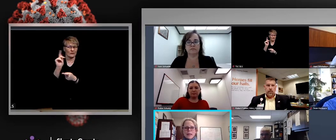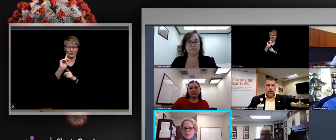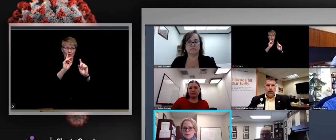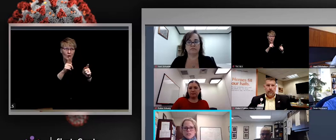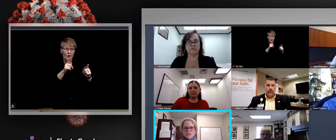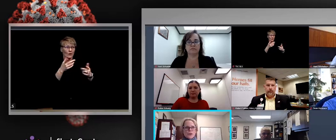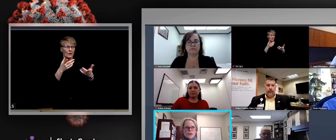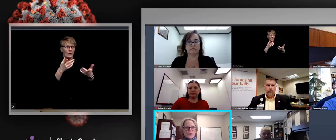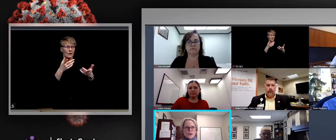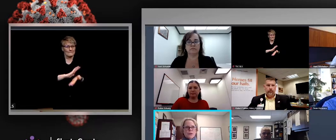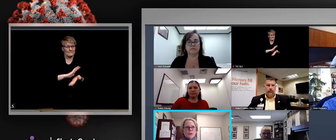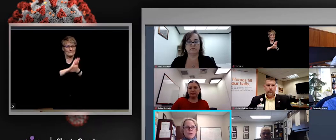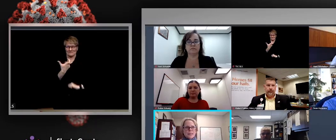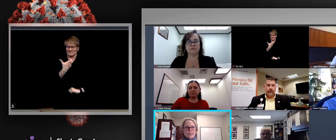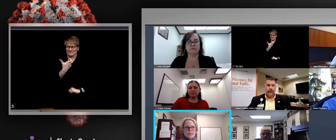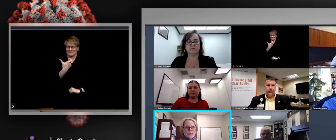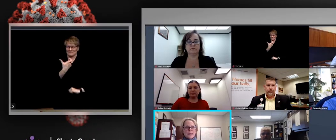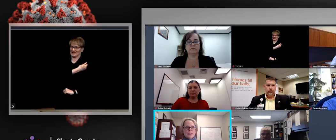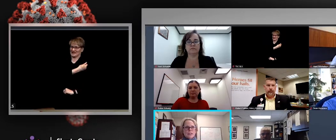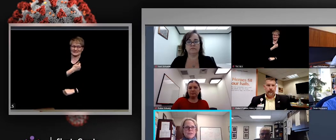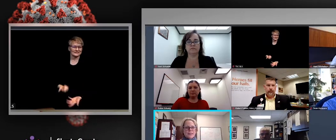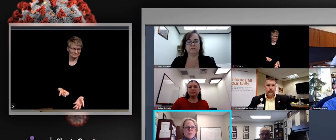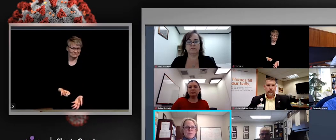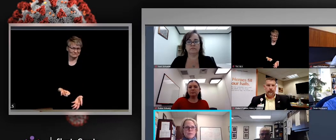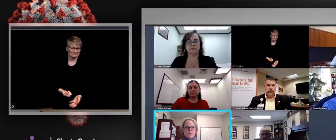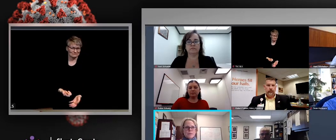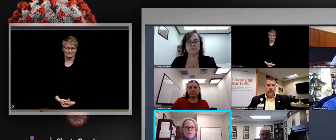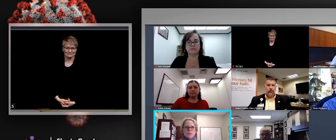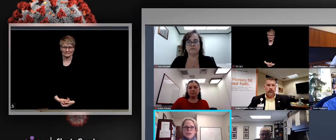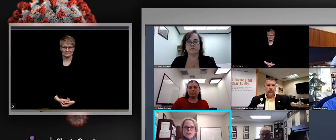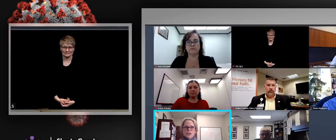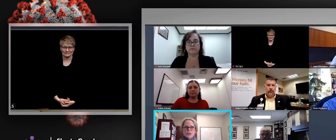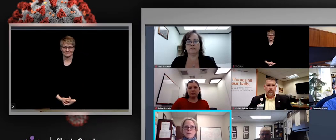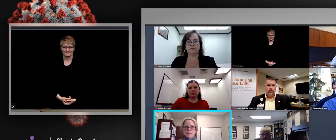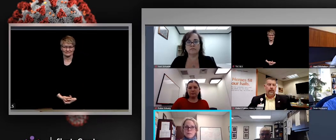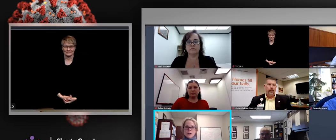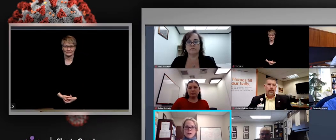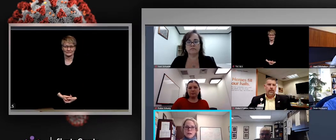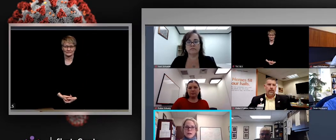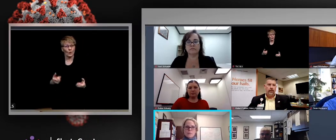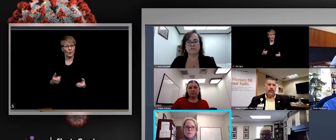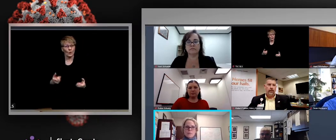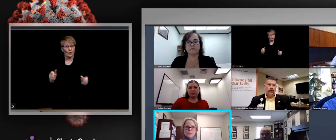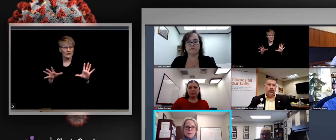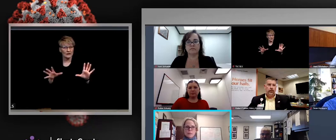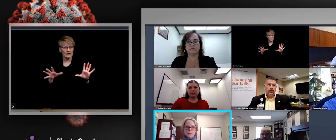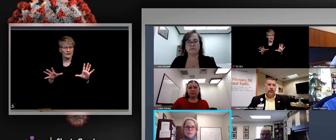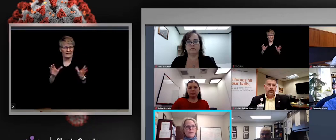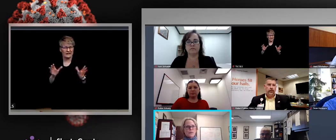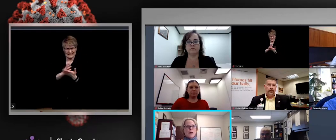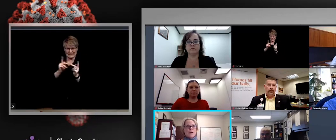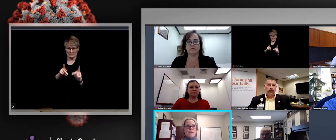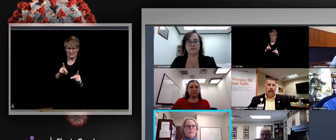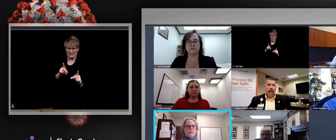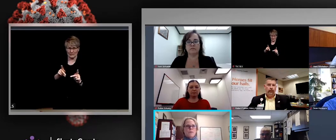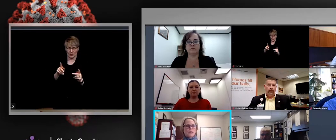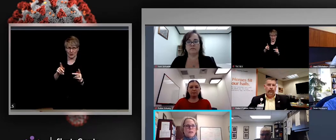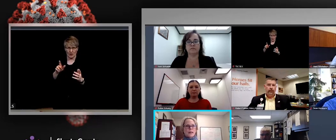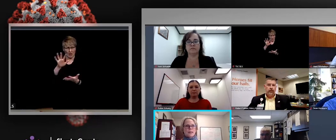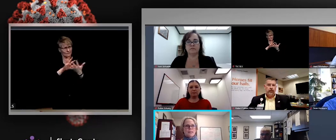And I thought I would just recap the groups and to clarify some confusion that might be limiting people from